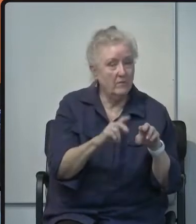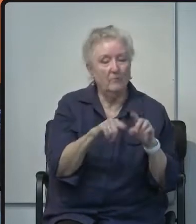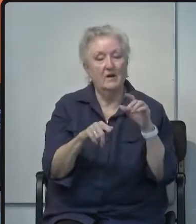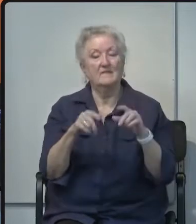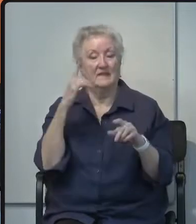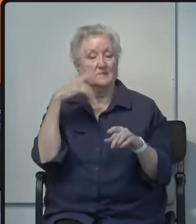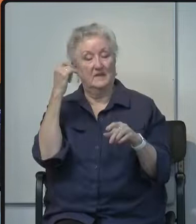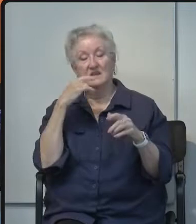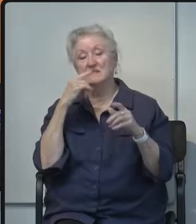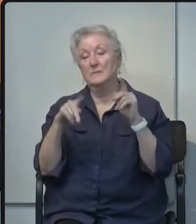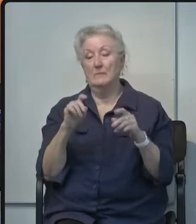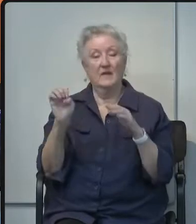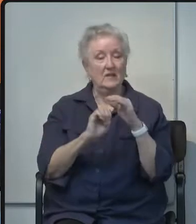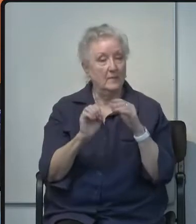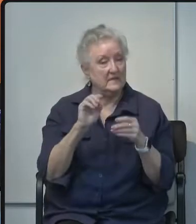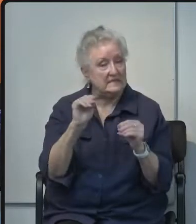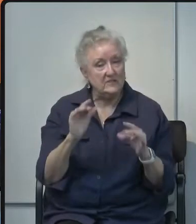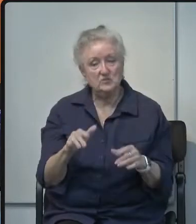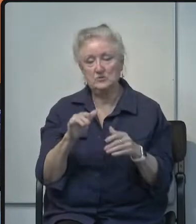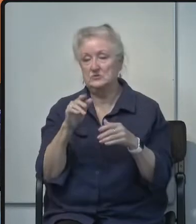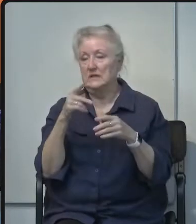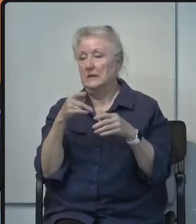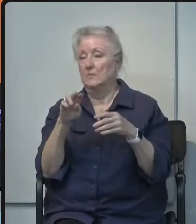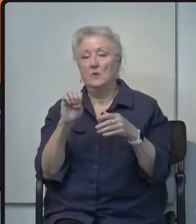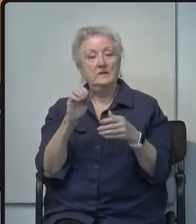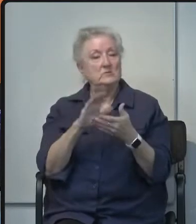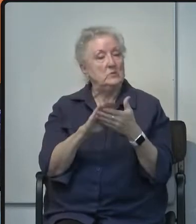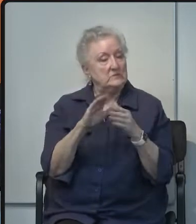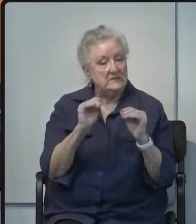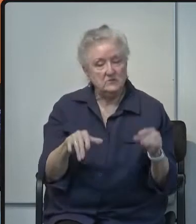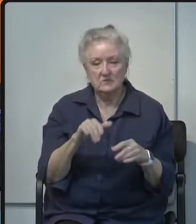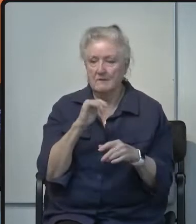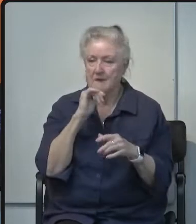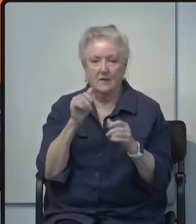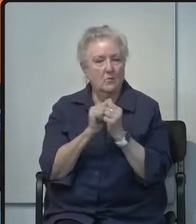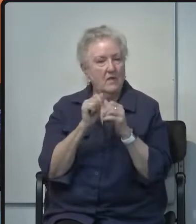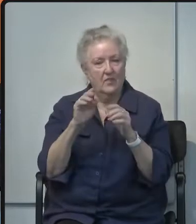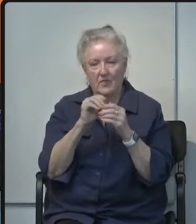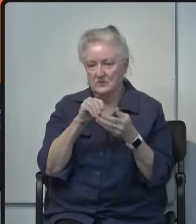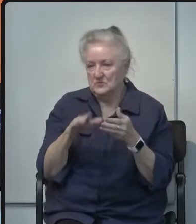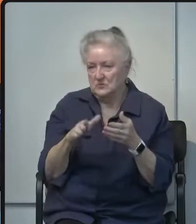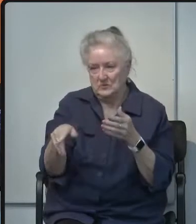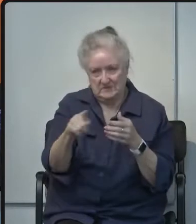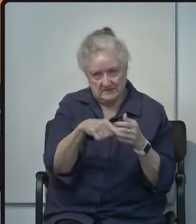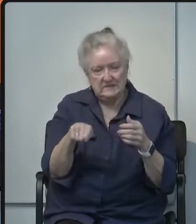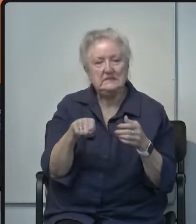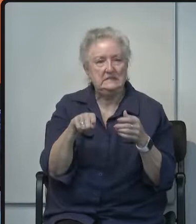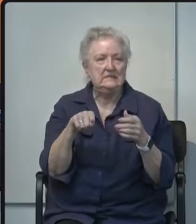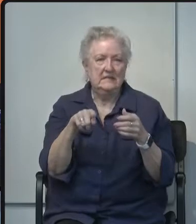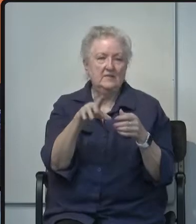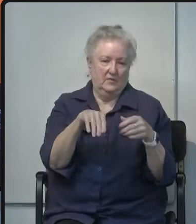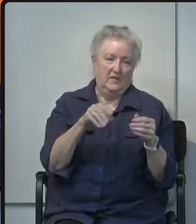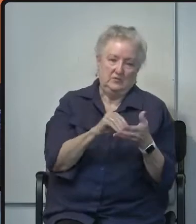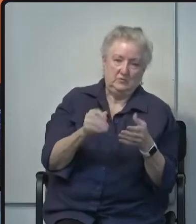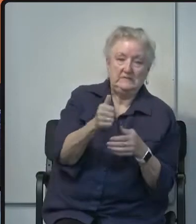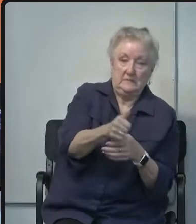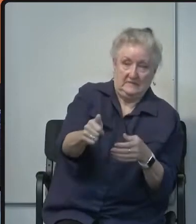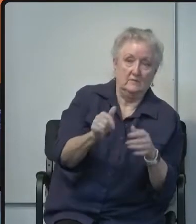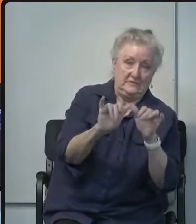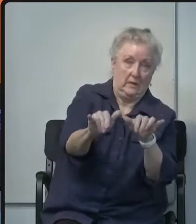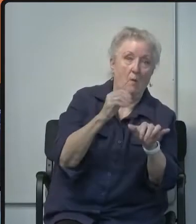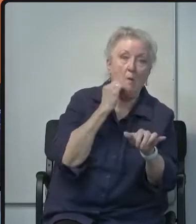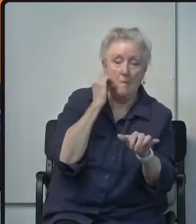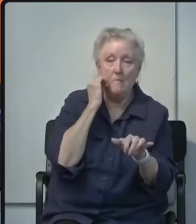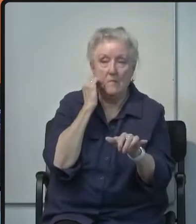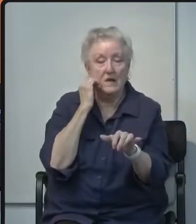school teachers and preschool teachers are not with students and students are sheltering in place at home and we know that not